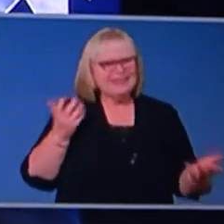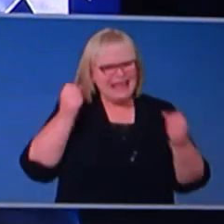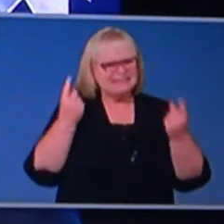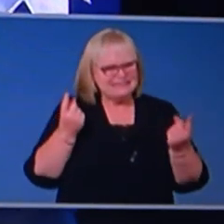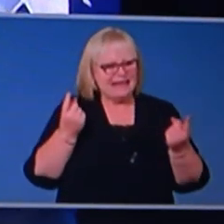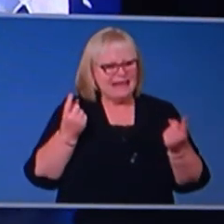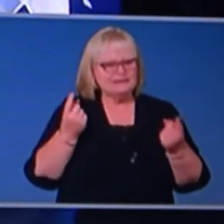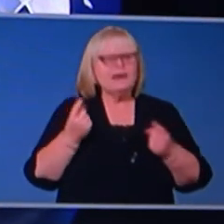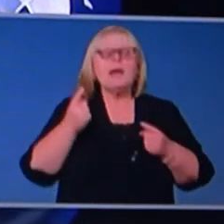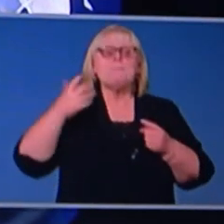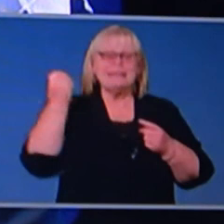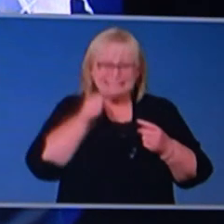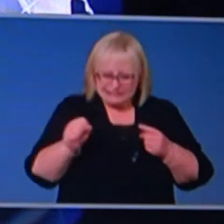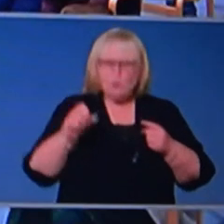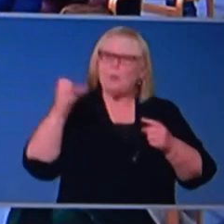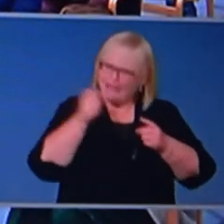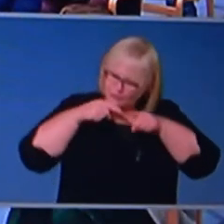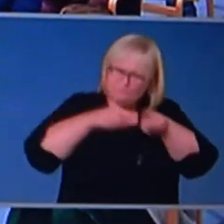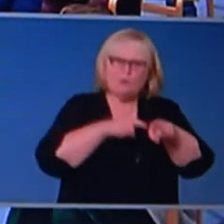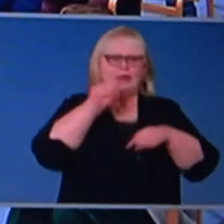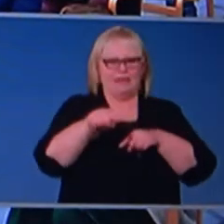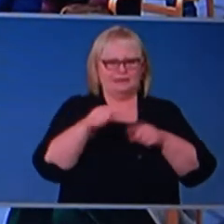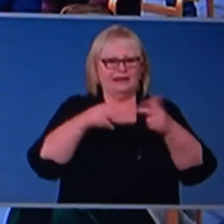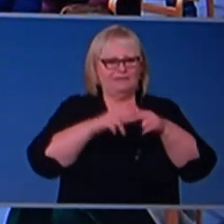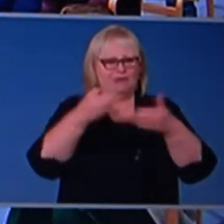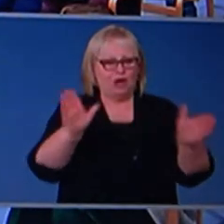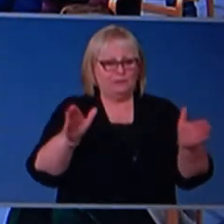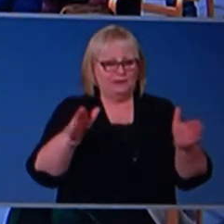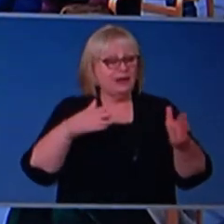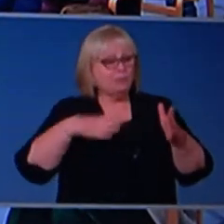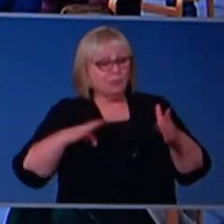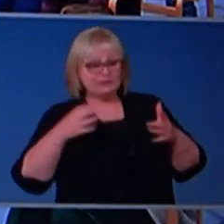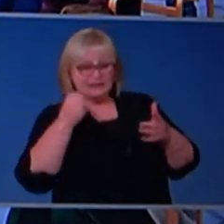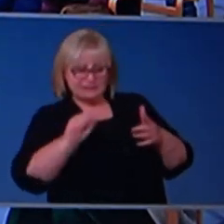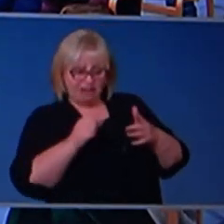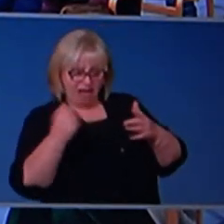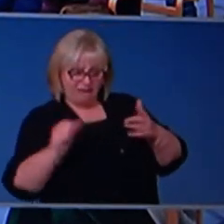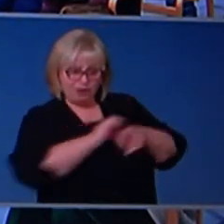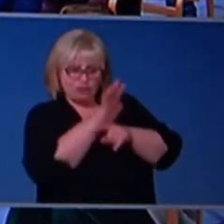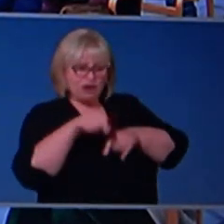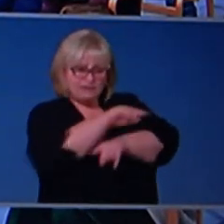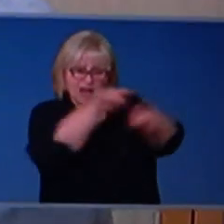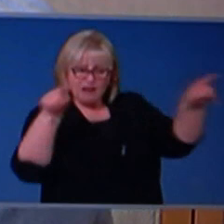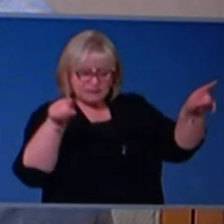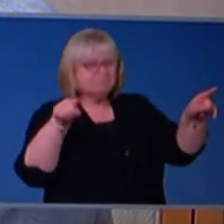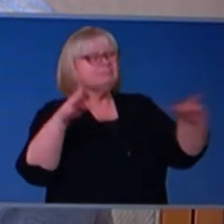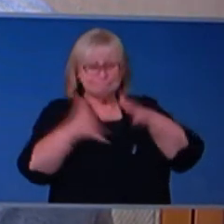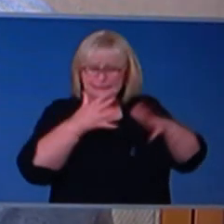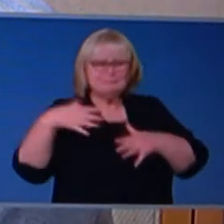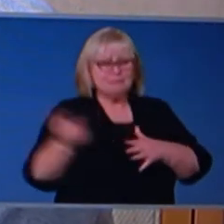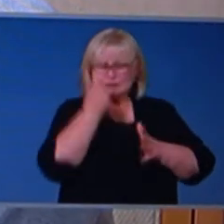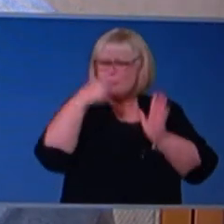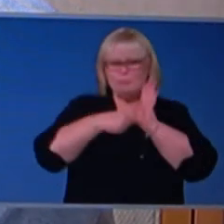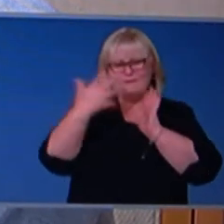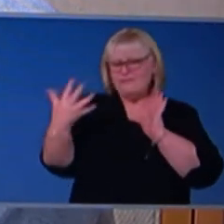those things would have to always be practiced. So long as the coronavirus is out there, then that is your best defense against